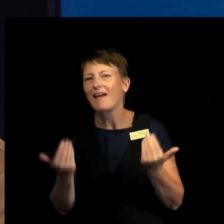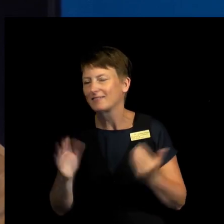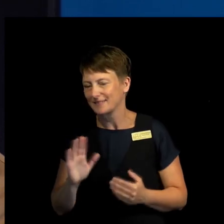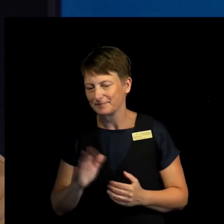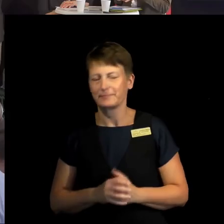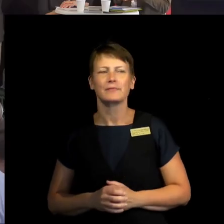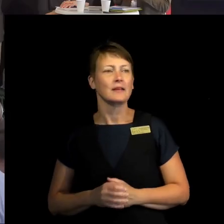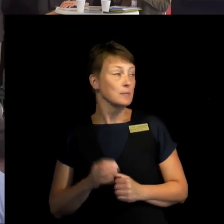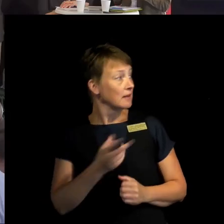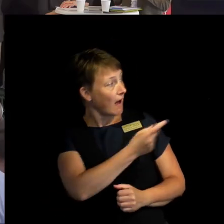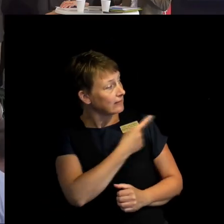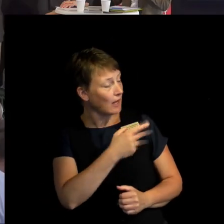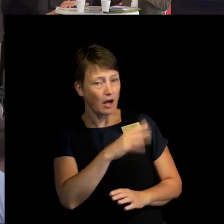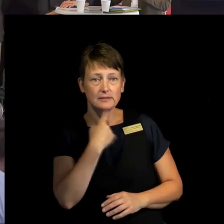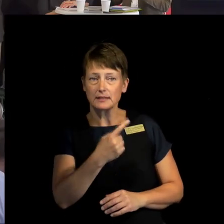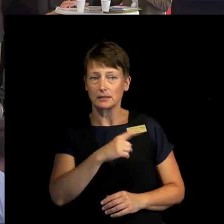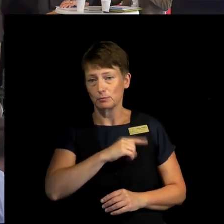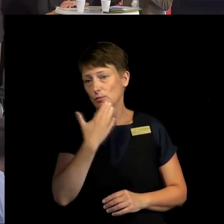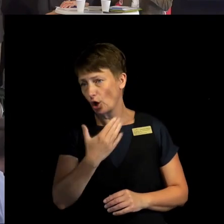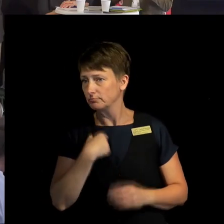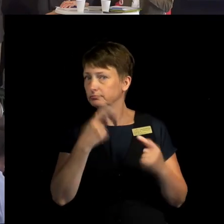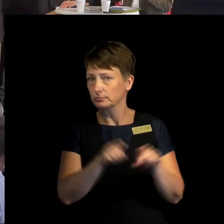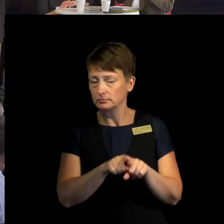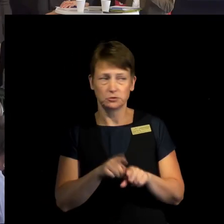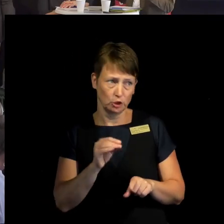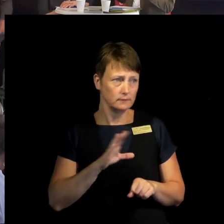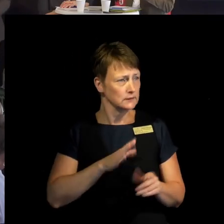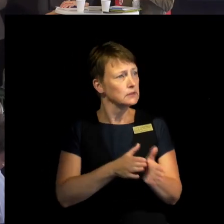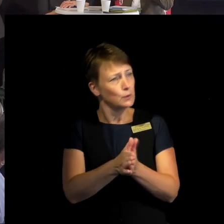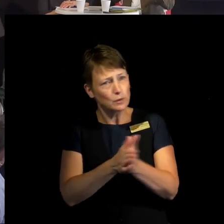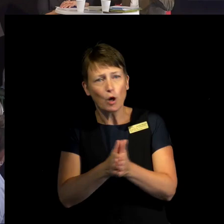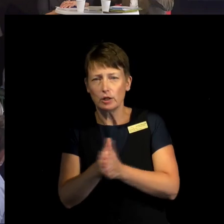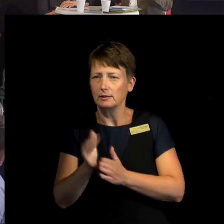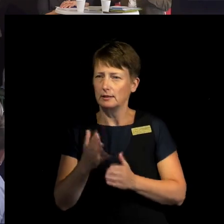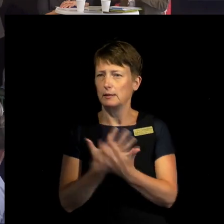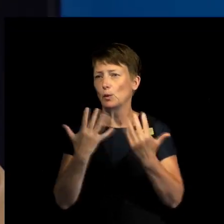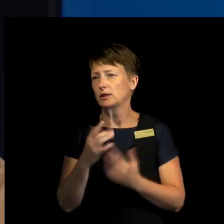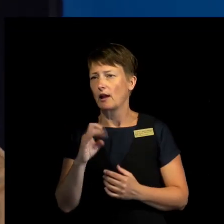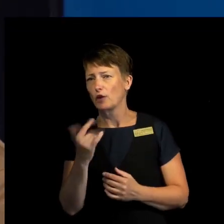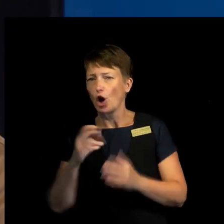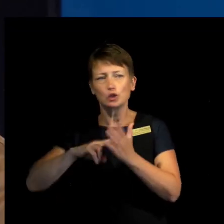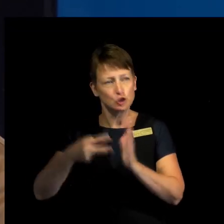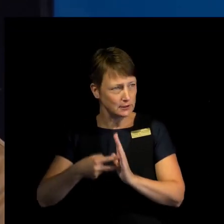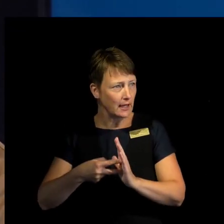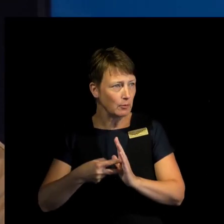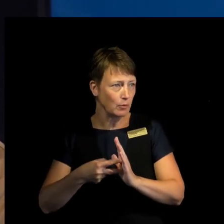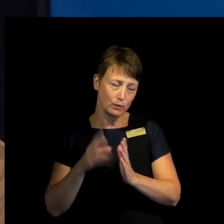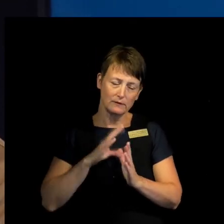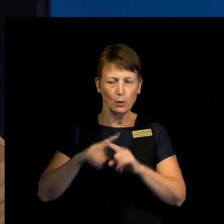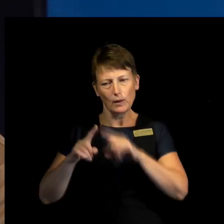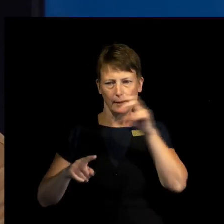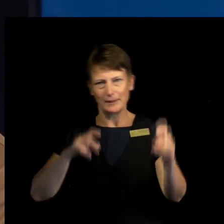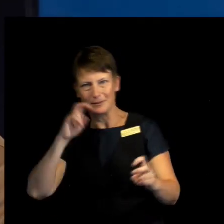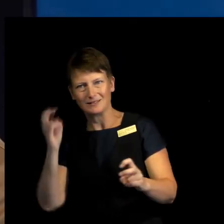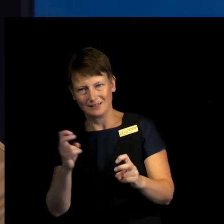that have been said. And you can say that there are as many challenges to the multilateral system as people here. You can see them from different perspectives.